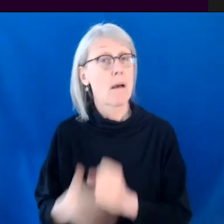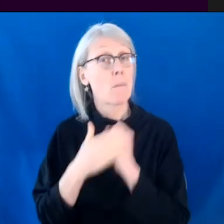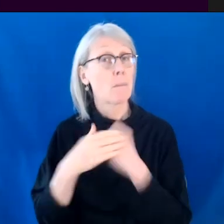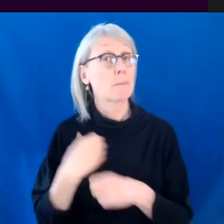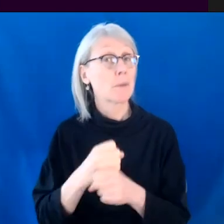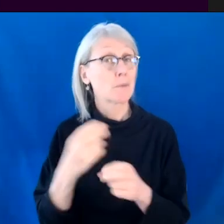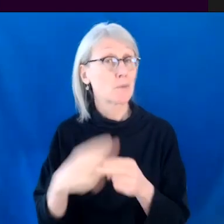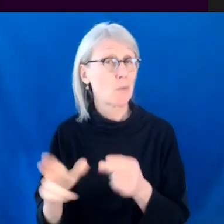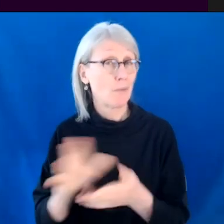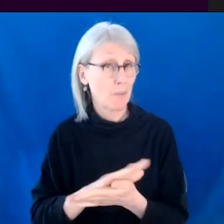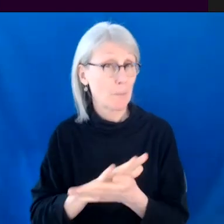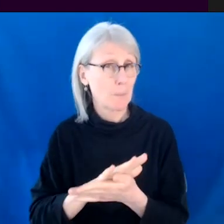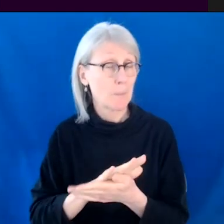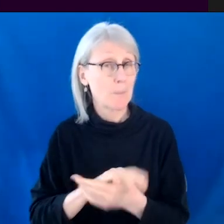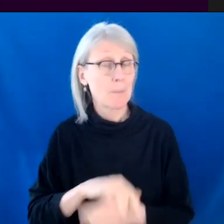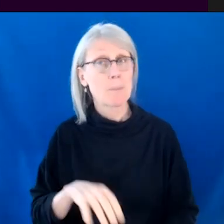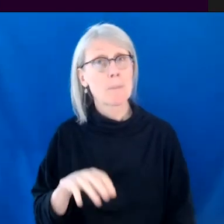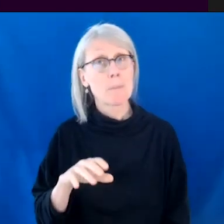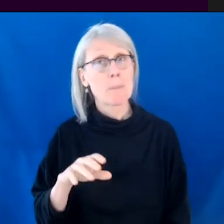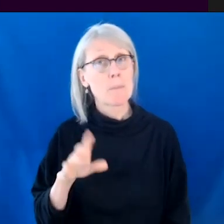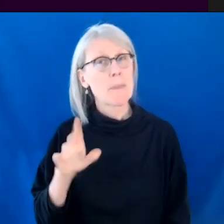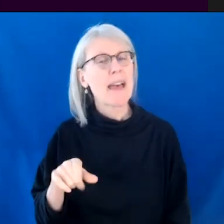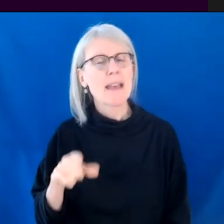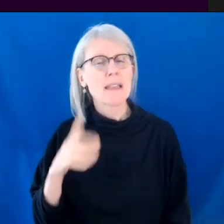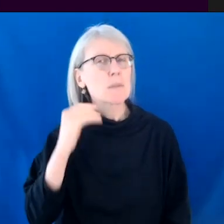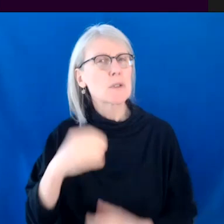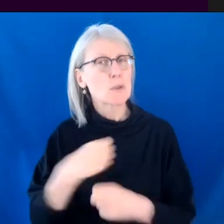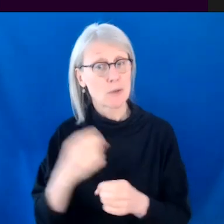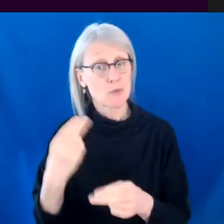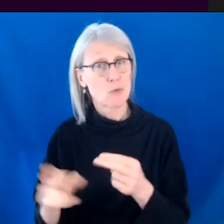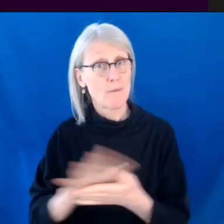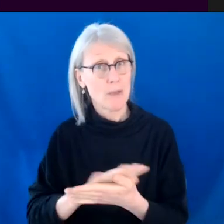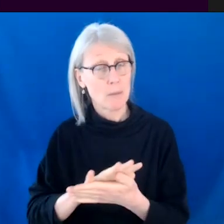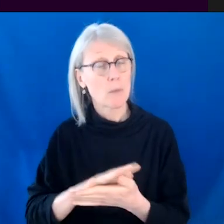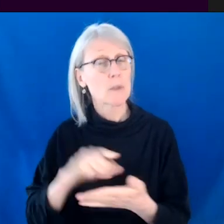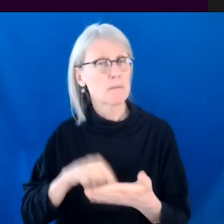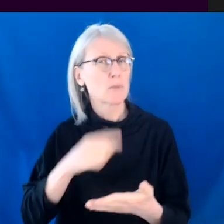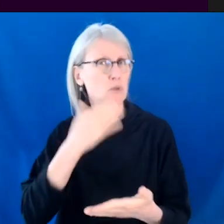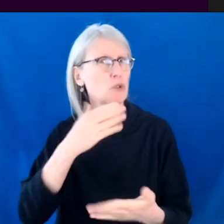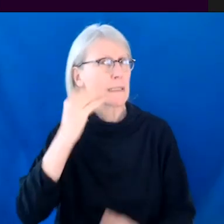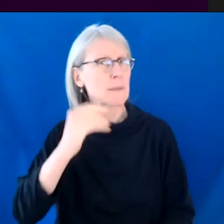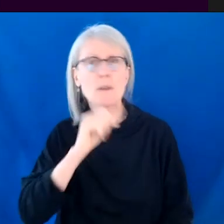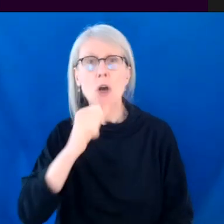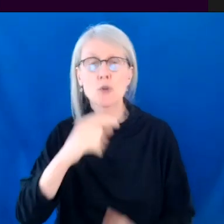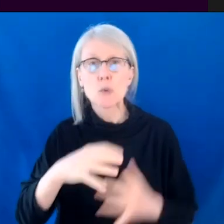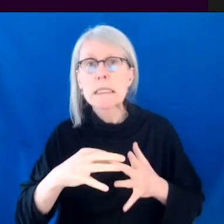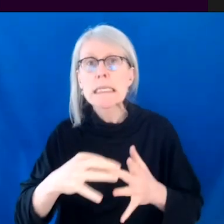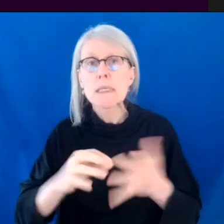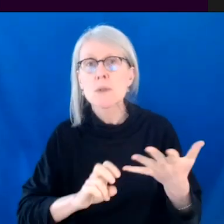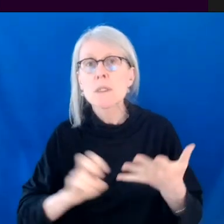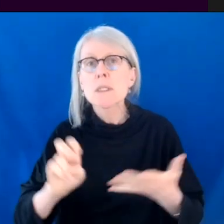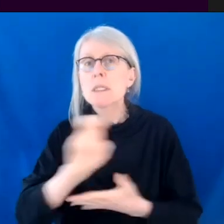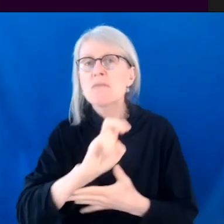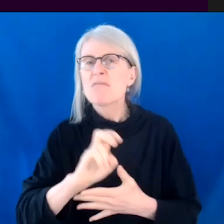but I would say that was better for me as a learning experience than it was as a career move. Like it didn't necessarily like open